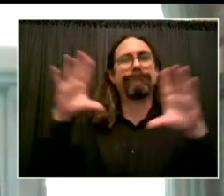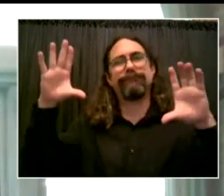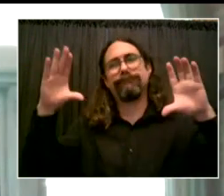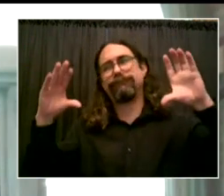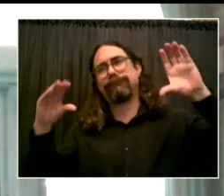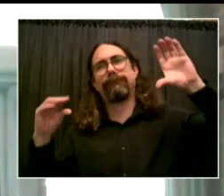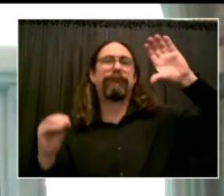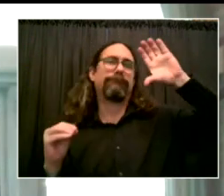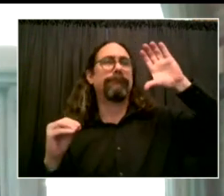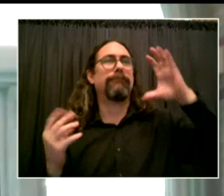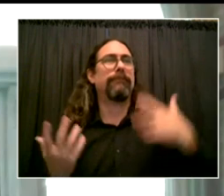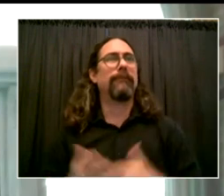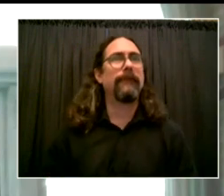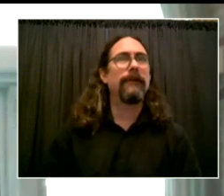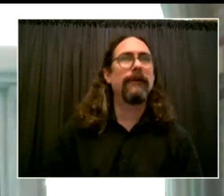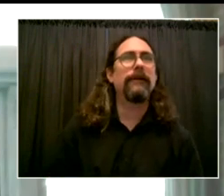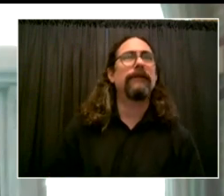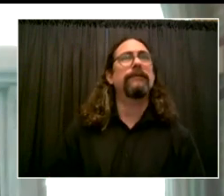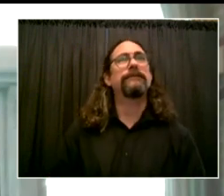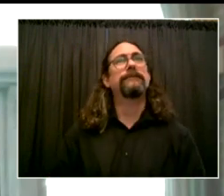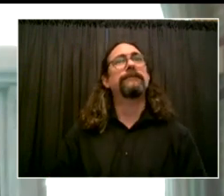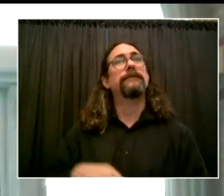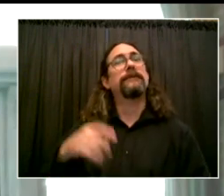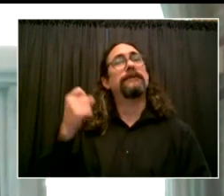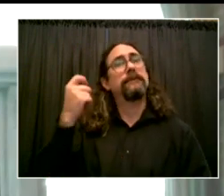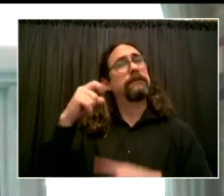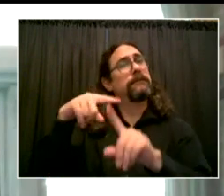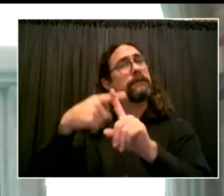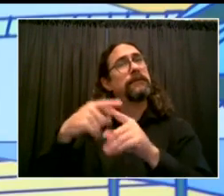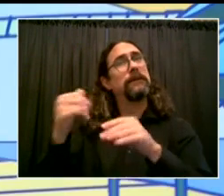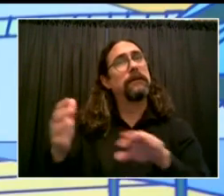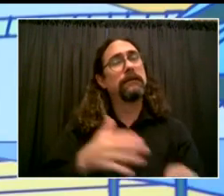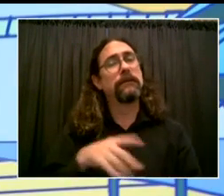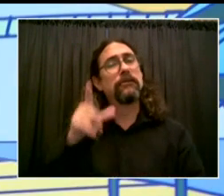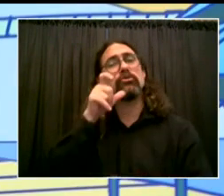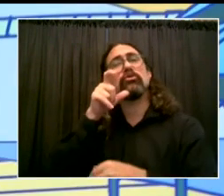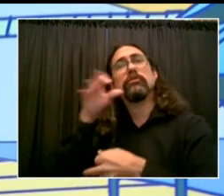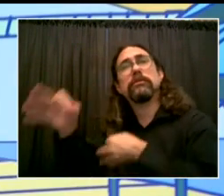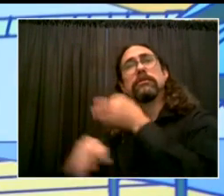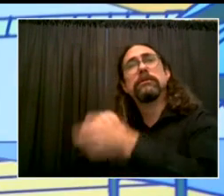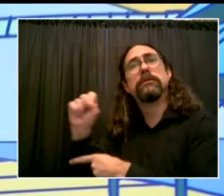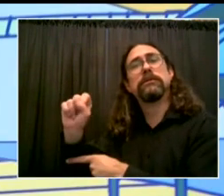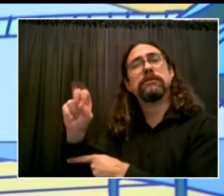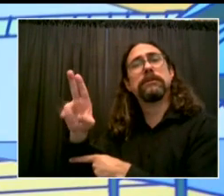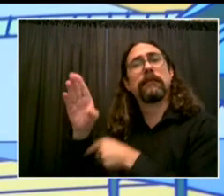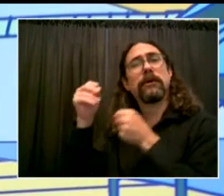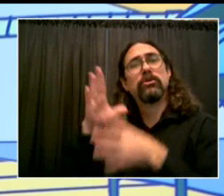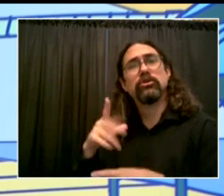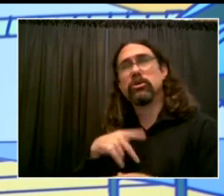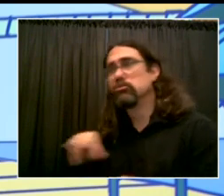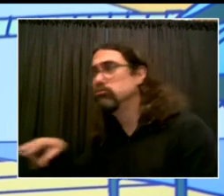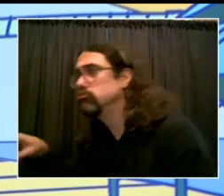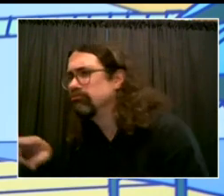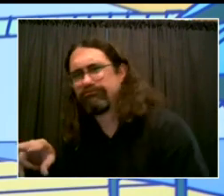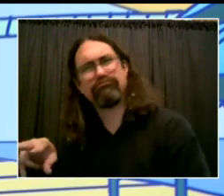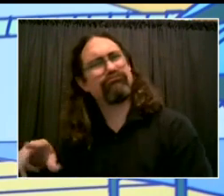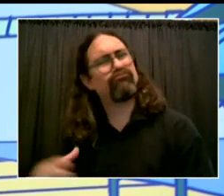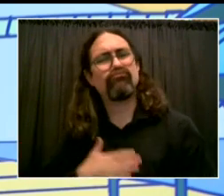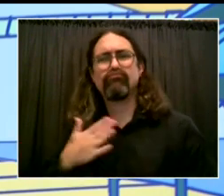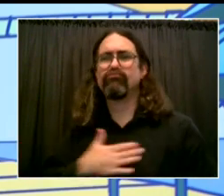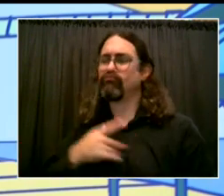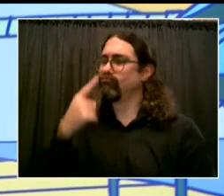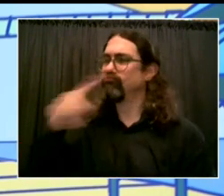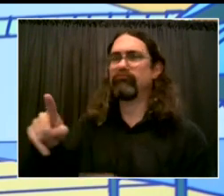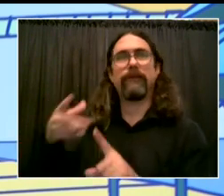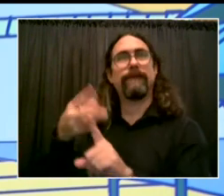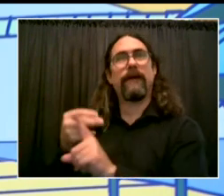ready to serve our children. Thank you so much, Chancellor. And everyone, as we wrap up today, it's, first of all, the answer